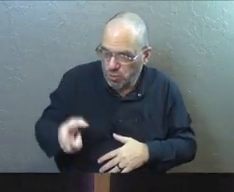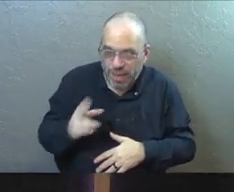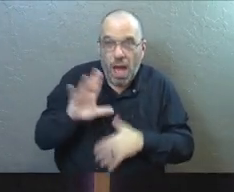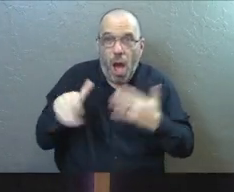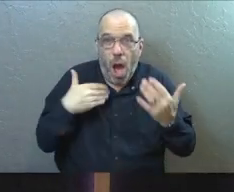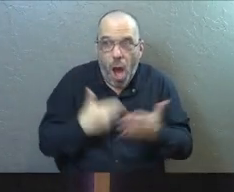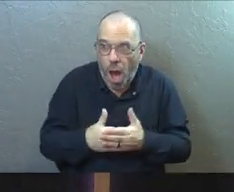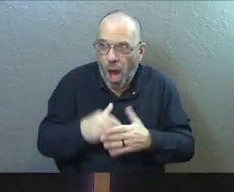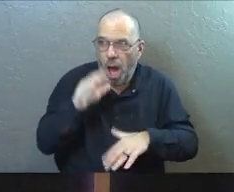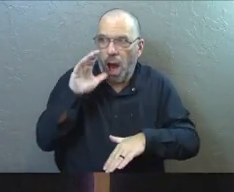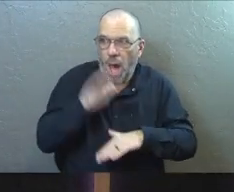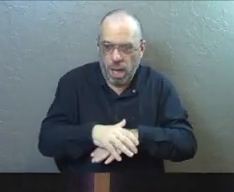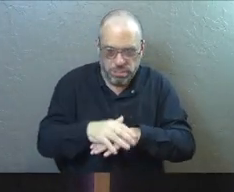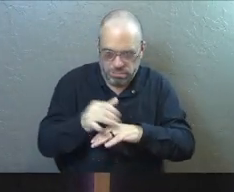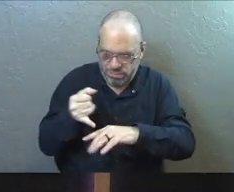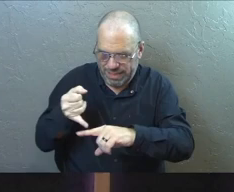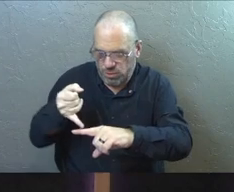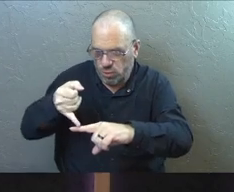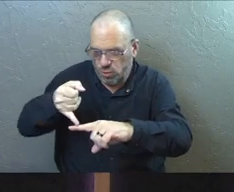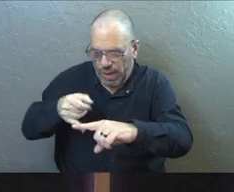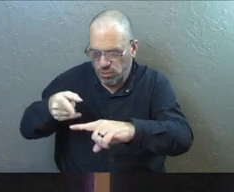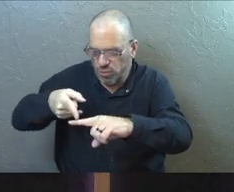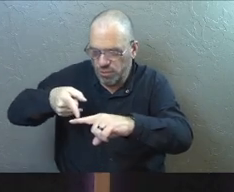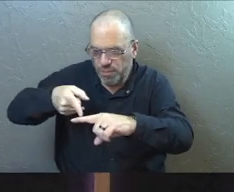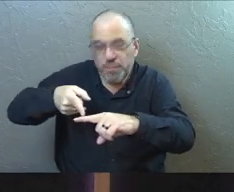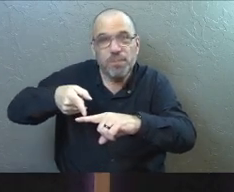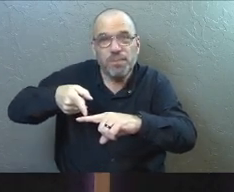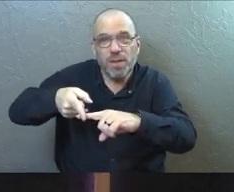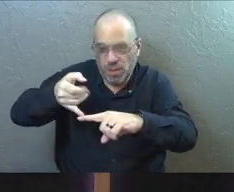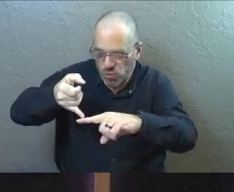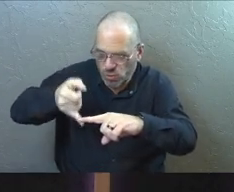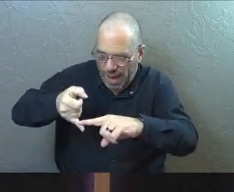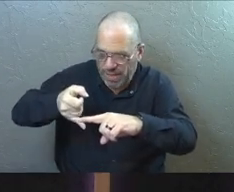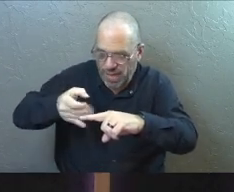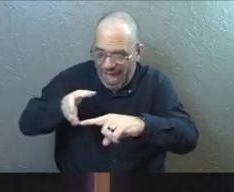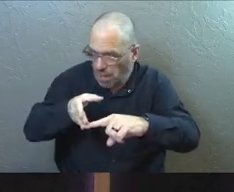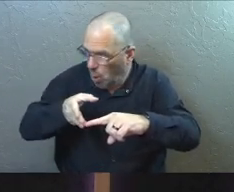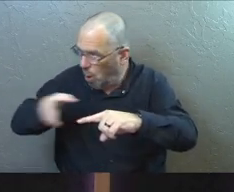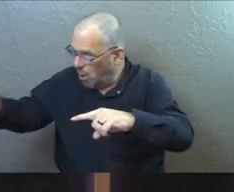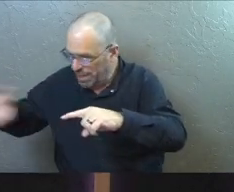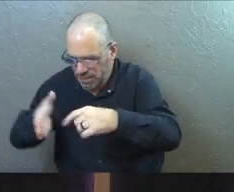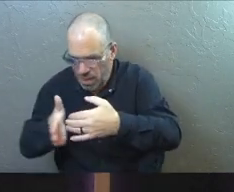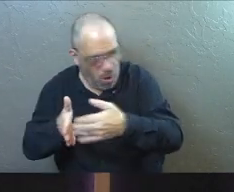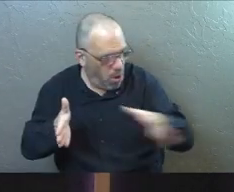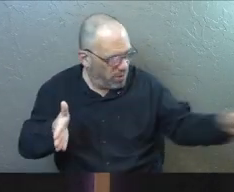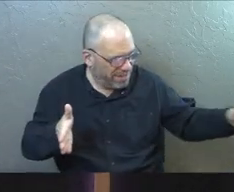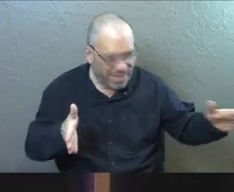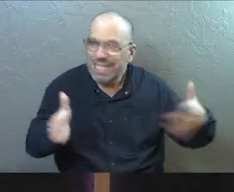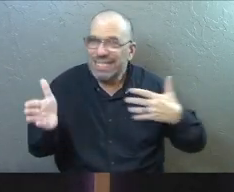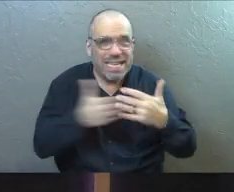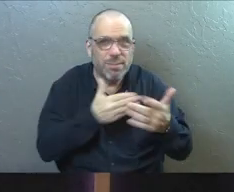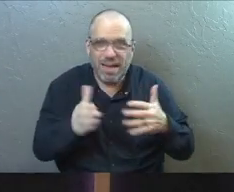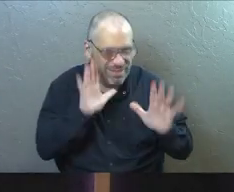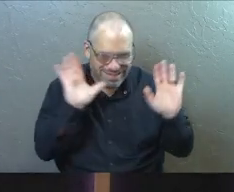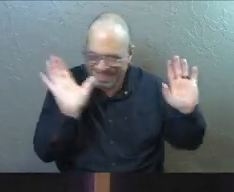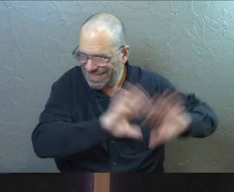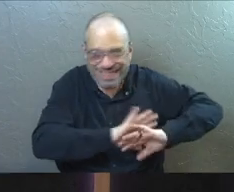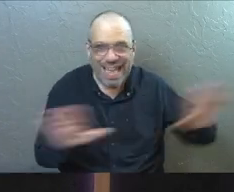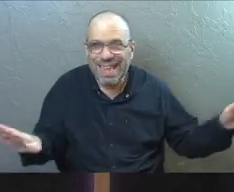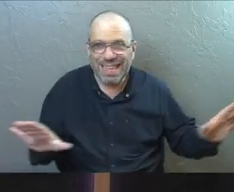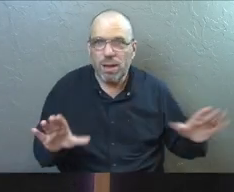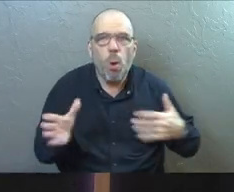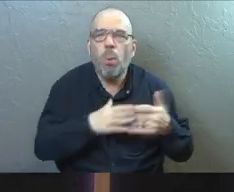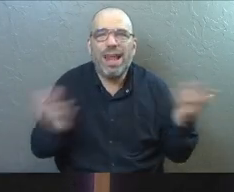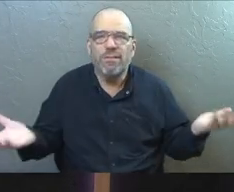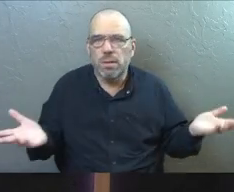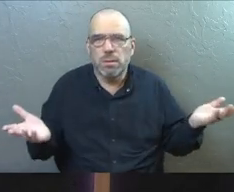completely on the scratch. And that the rest of that eternity doesn't matter or doesn't exist or take